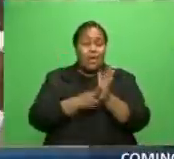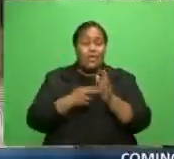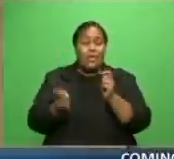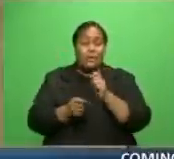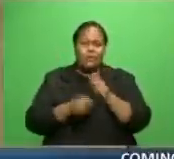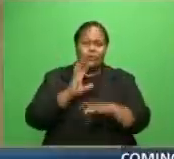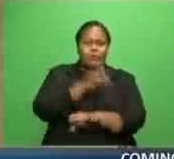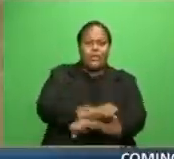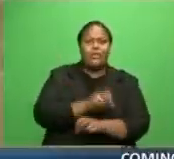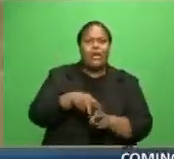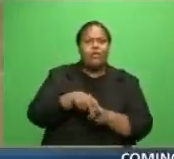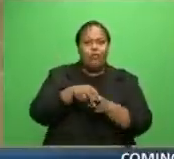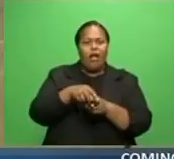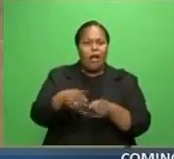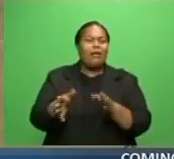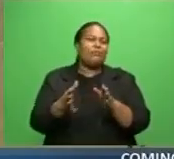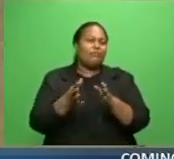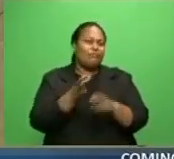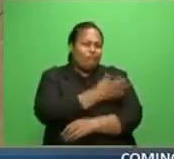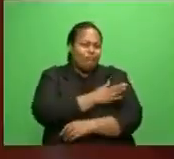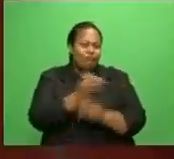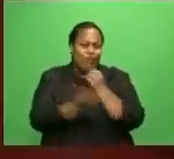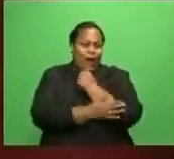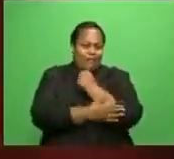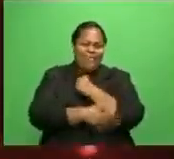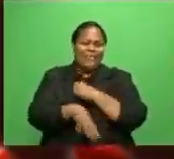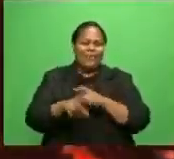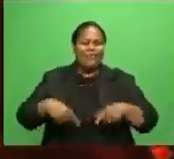competition. This and more after the break.